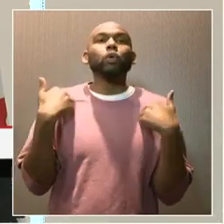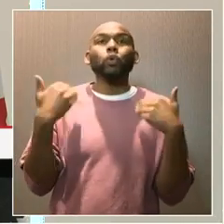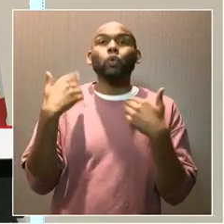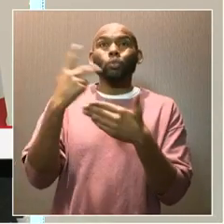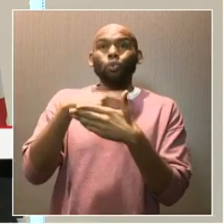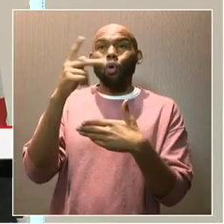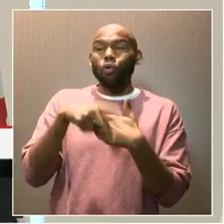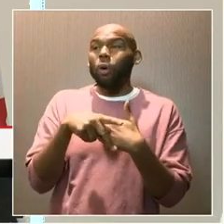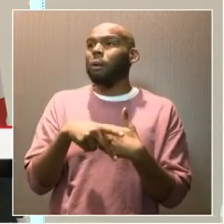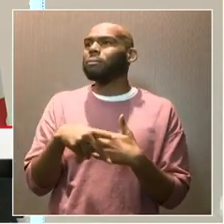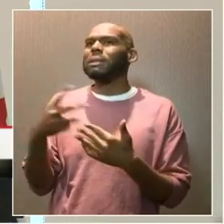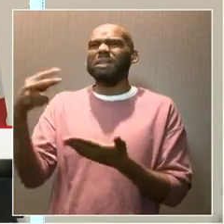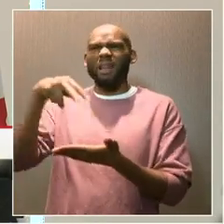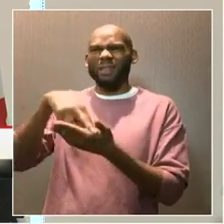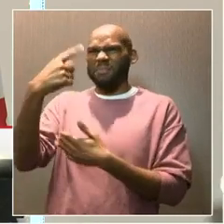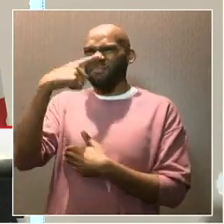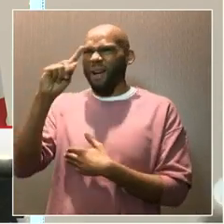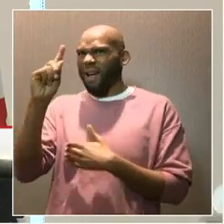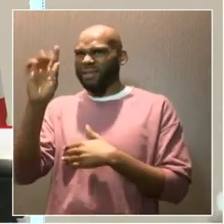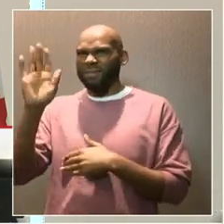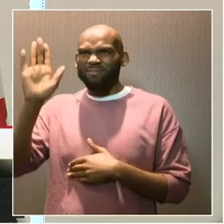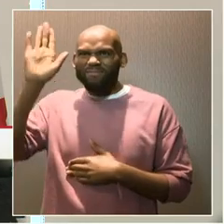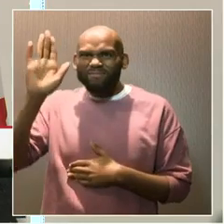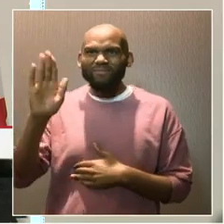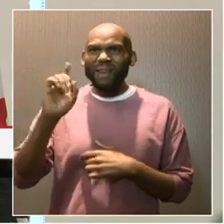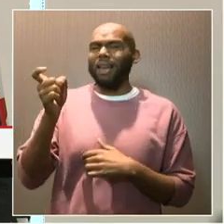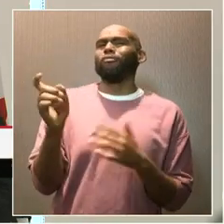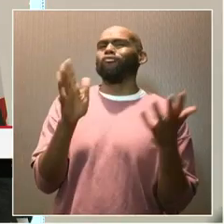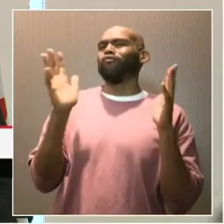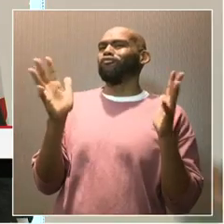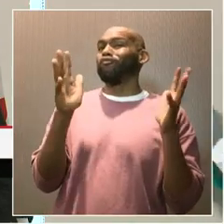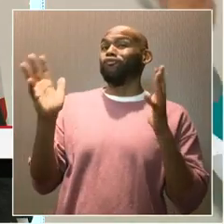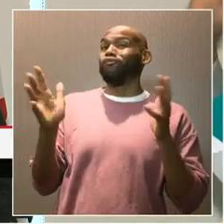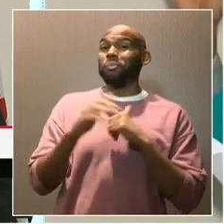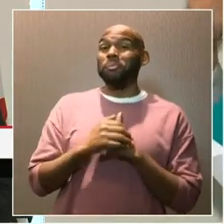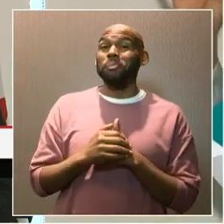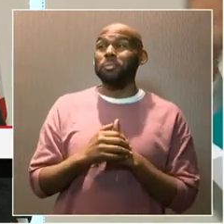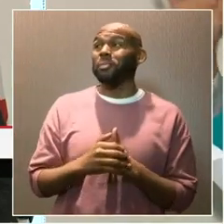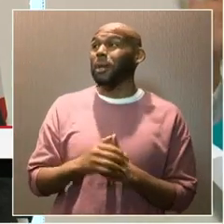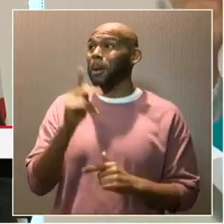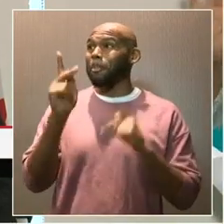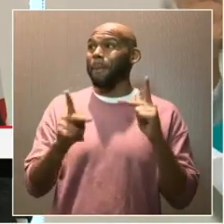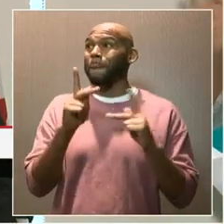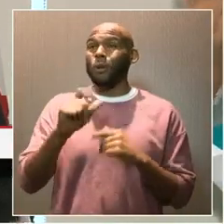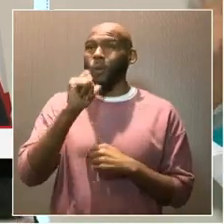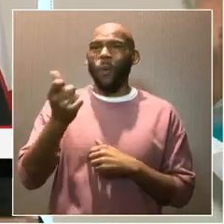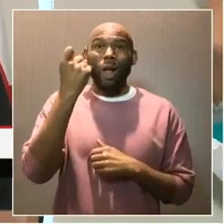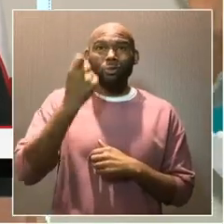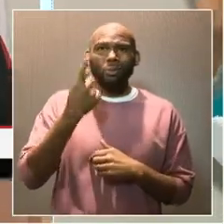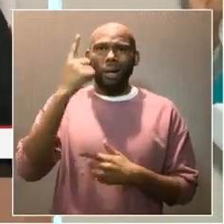stand up and wave and give yourselves a round of applause because folks don't understand